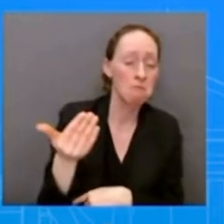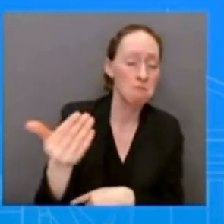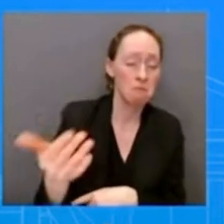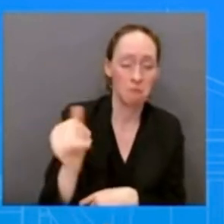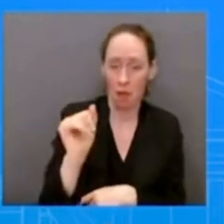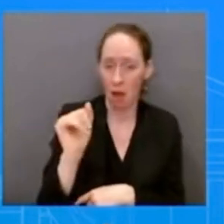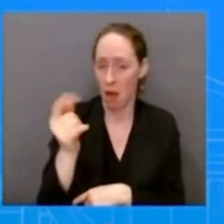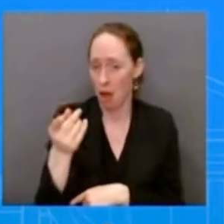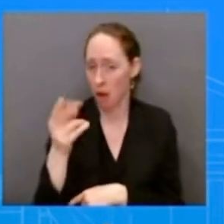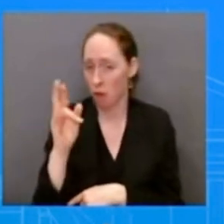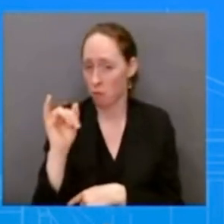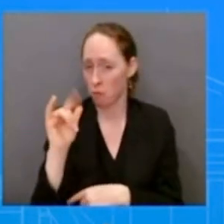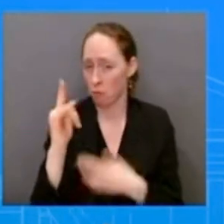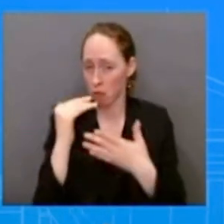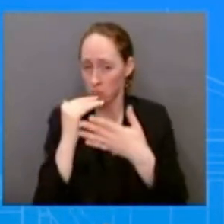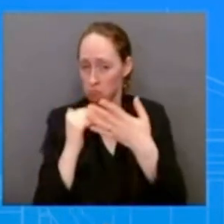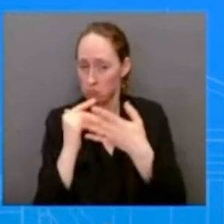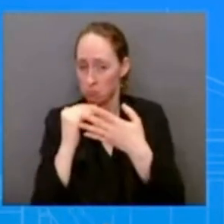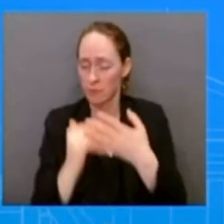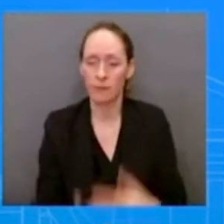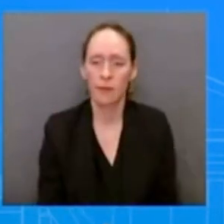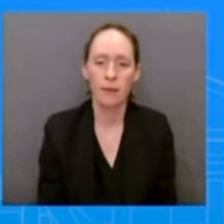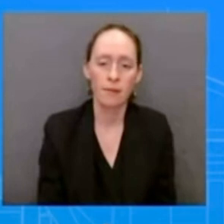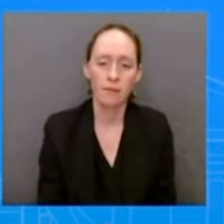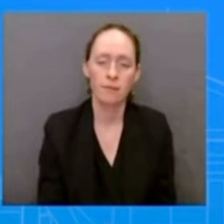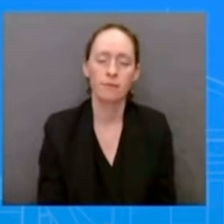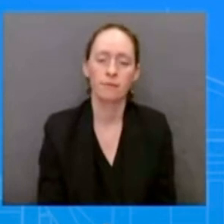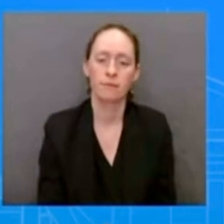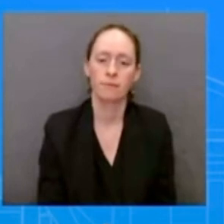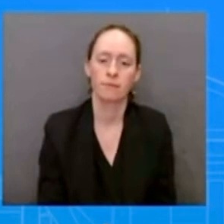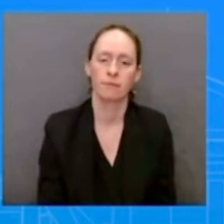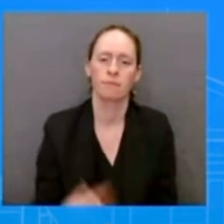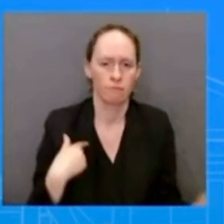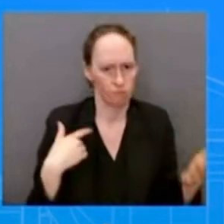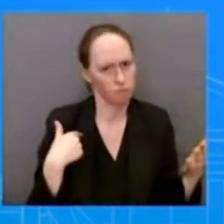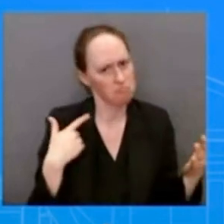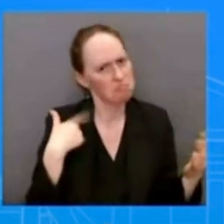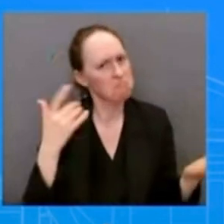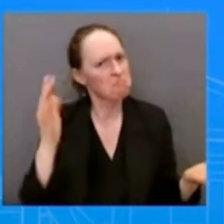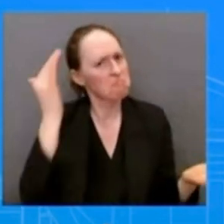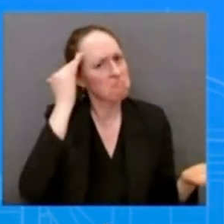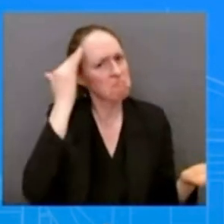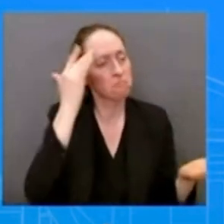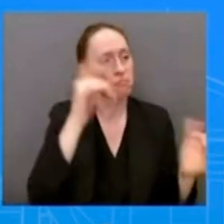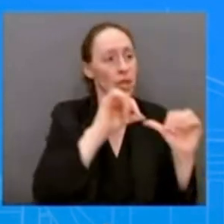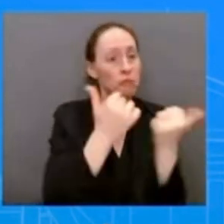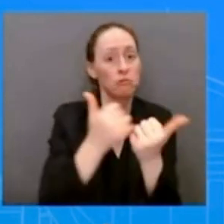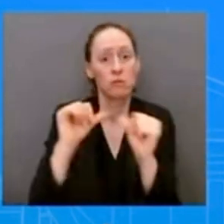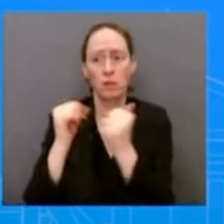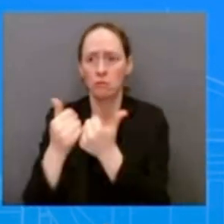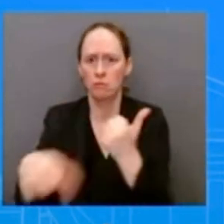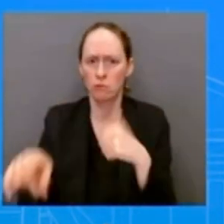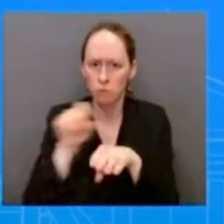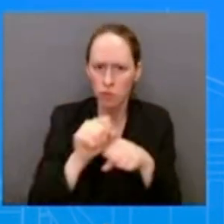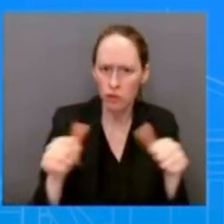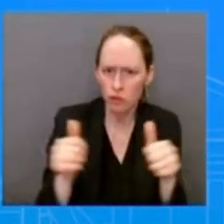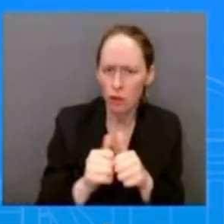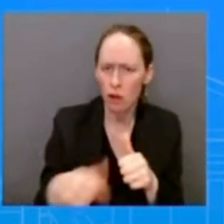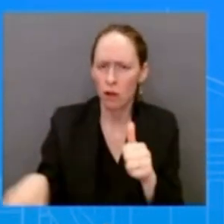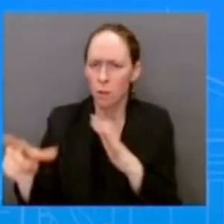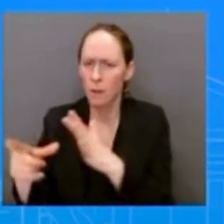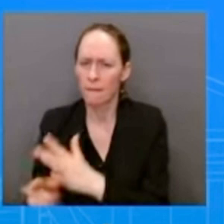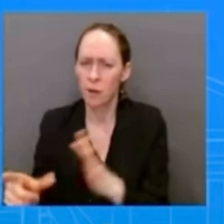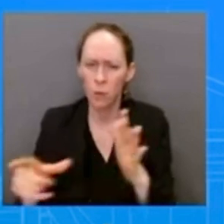themselves who conducted these after action reviews uh will be able to share the classified reports with their relevant uh